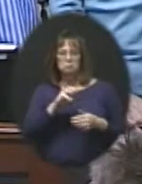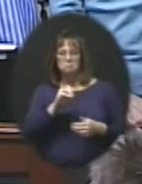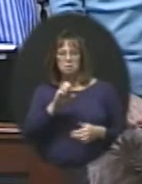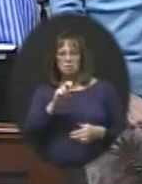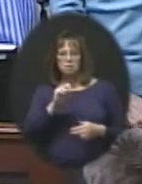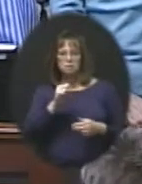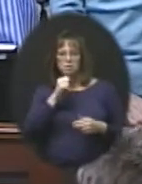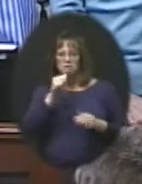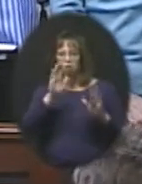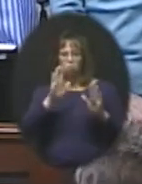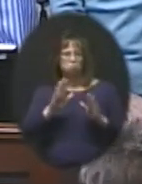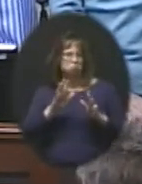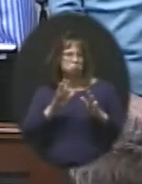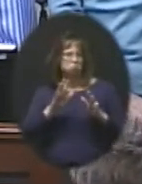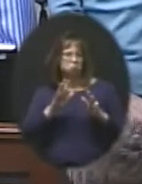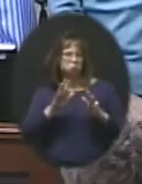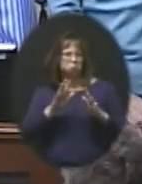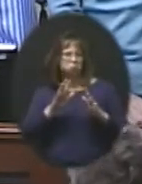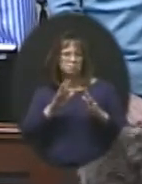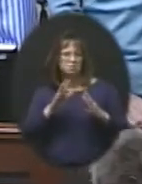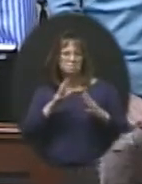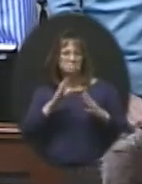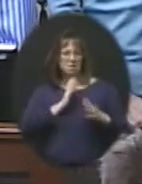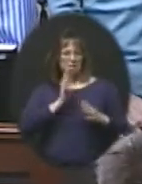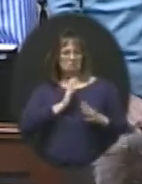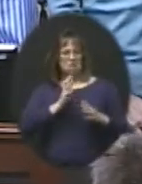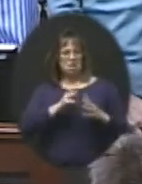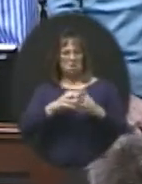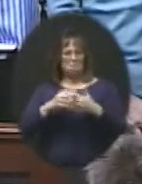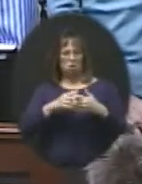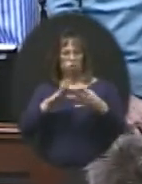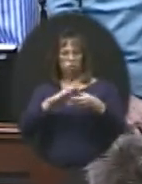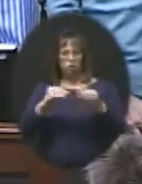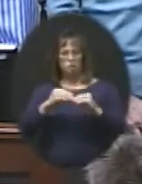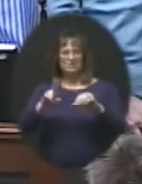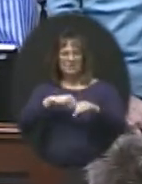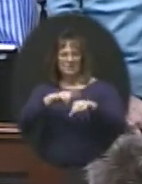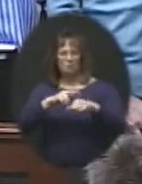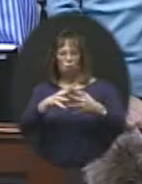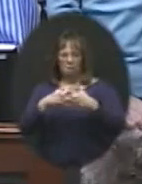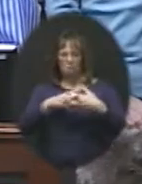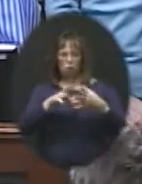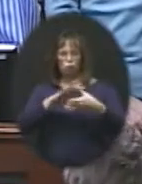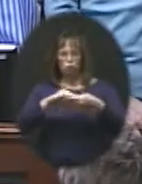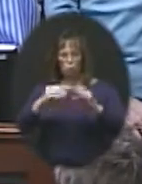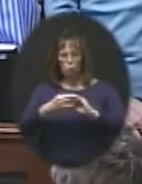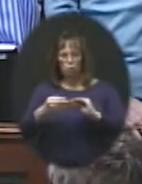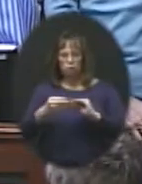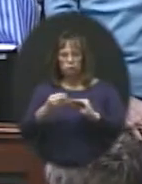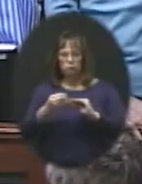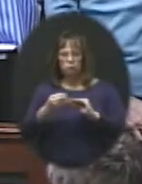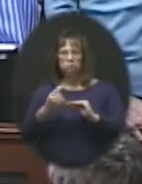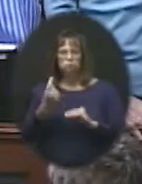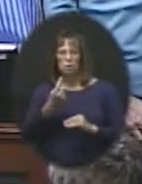by any means. It's a very, very typical American story. You know, just someone who,